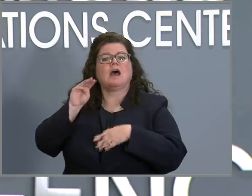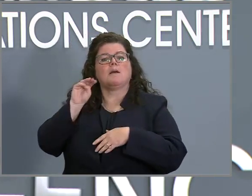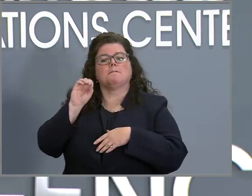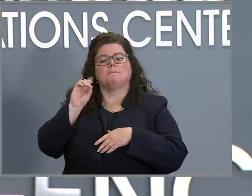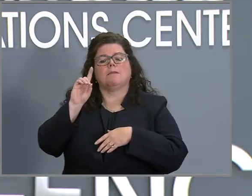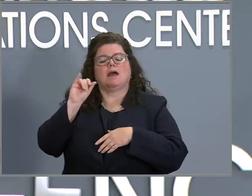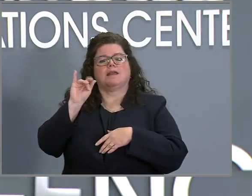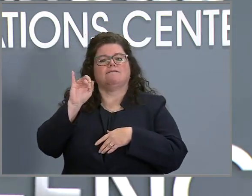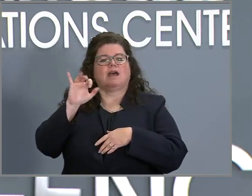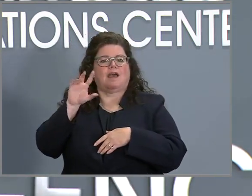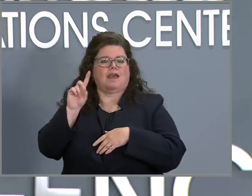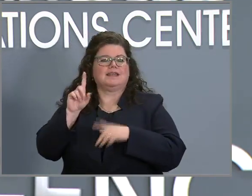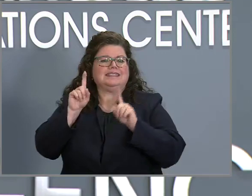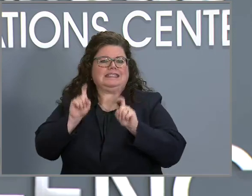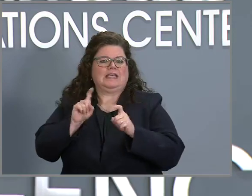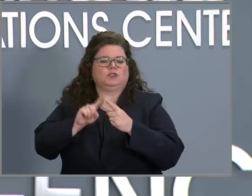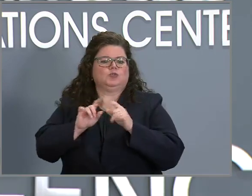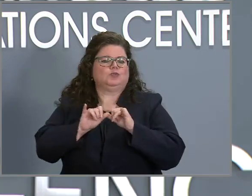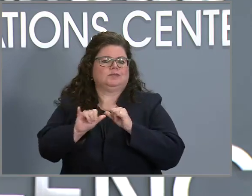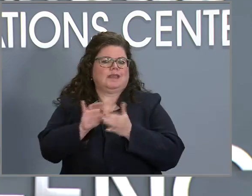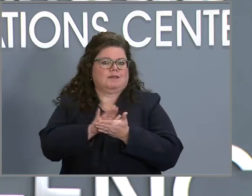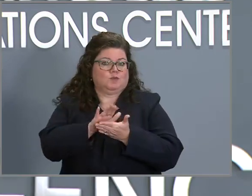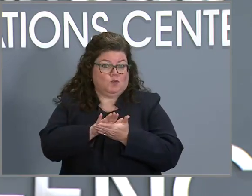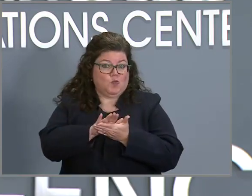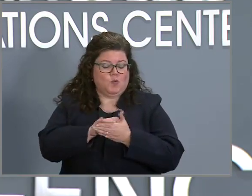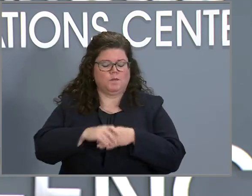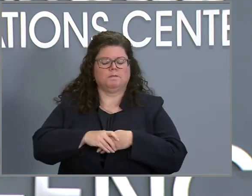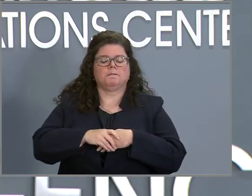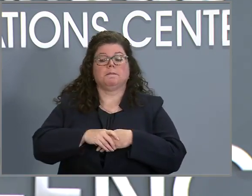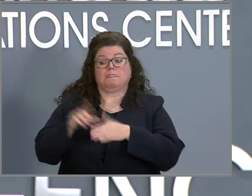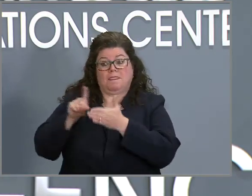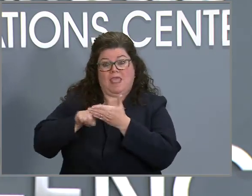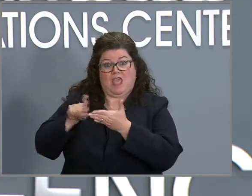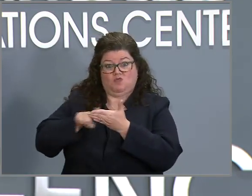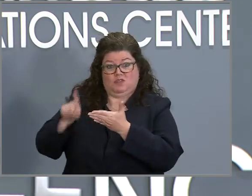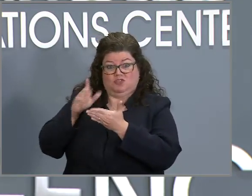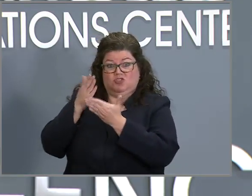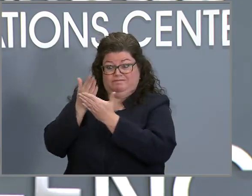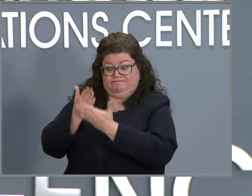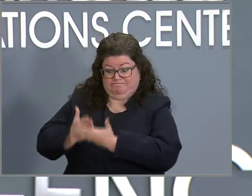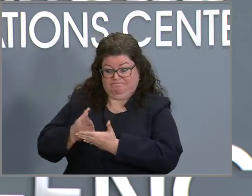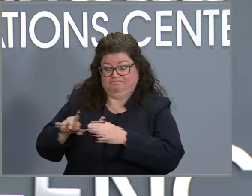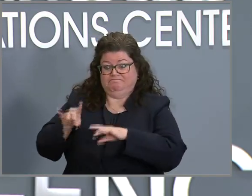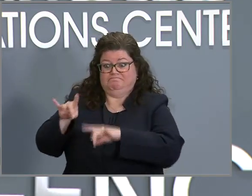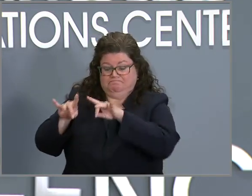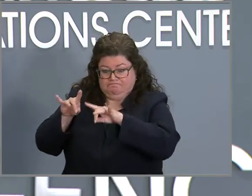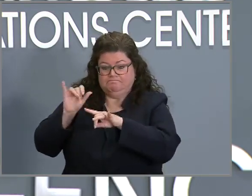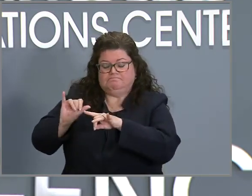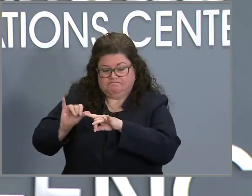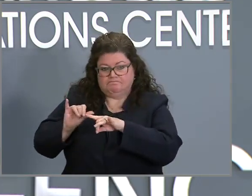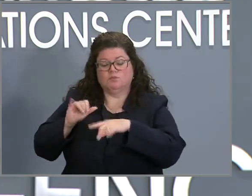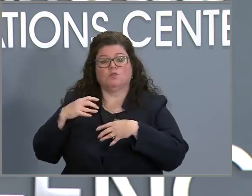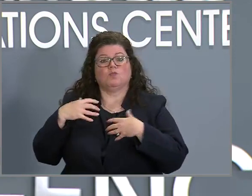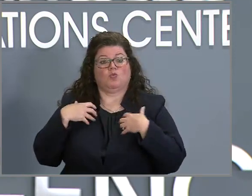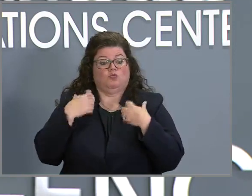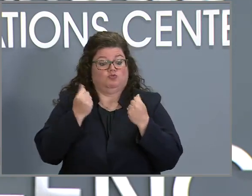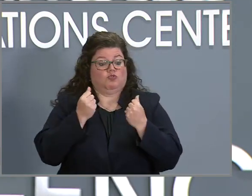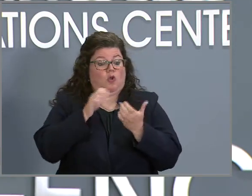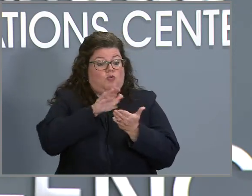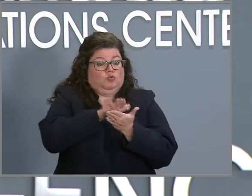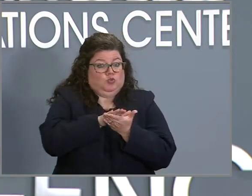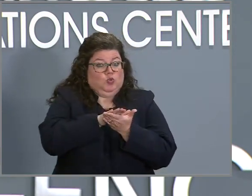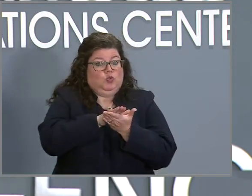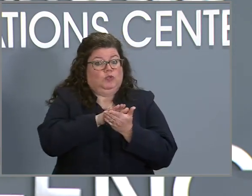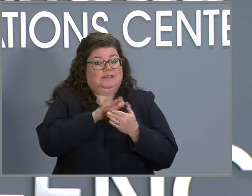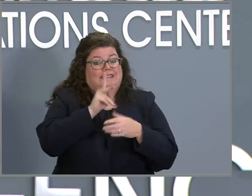program. Uh, you know, what we found in that research was that, you know, first and foremost, that the strong schools toolkit